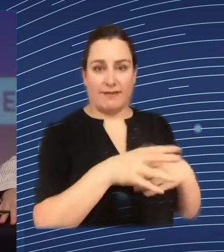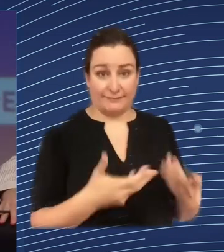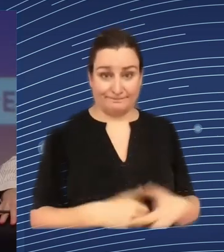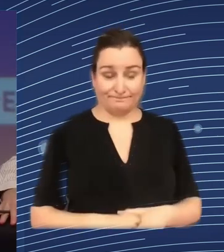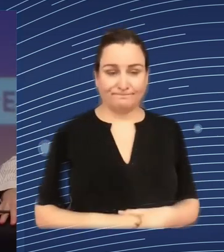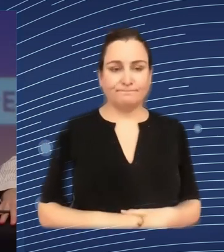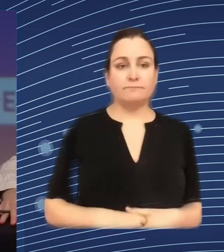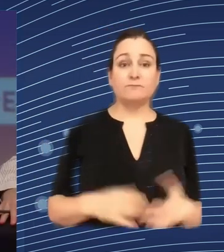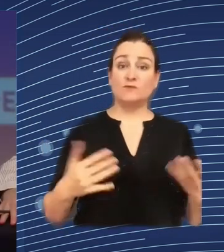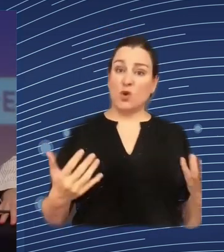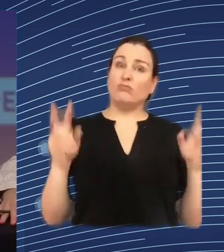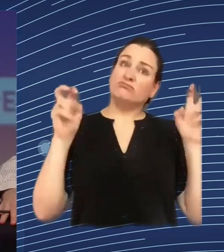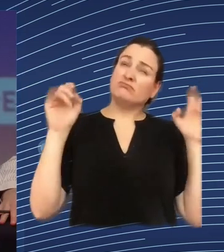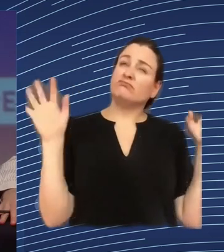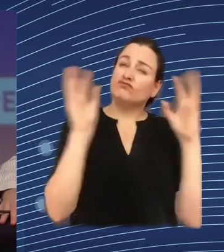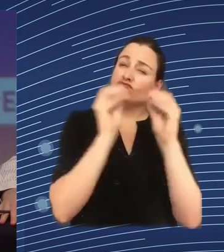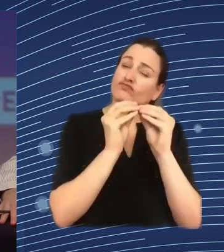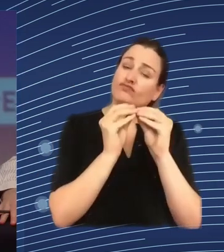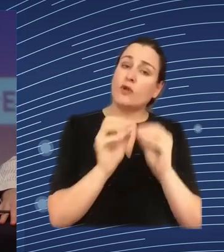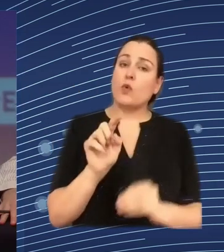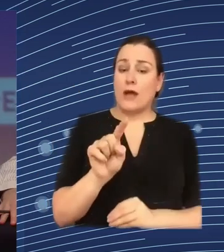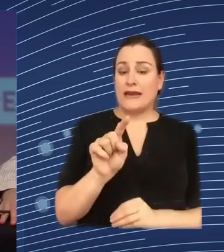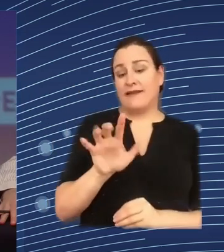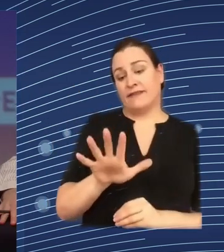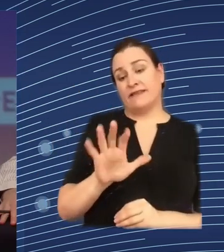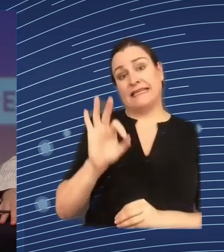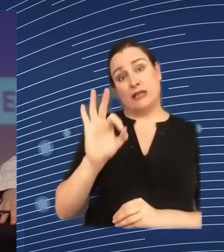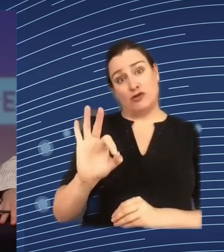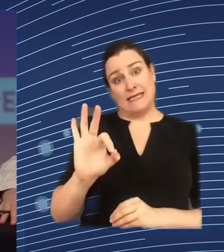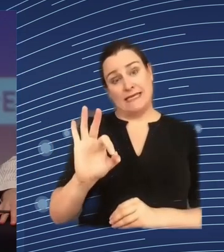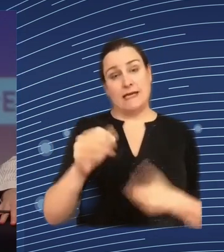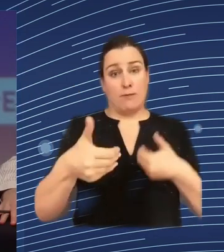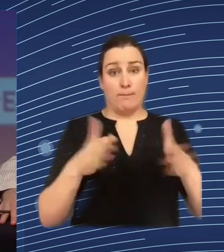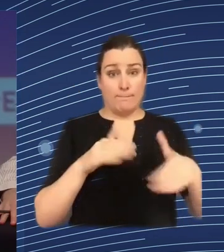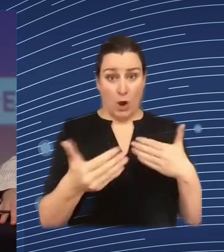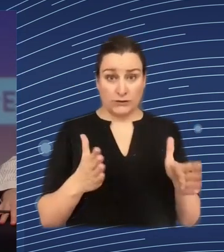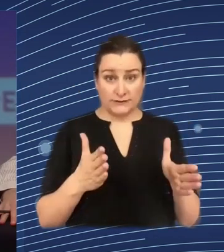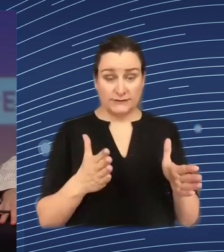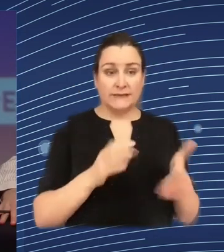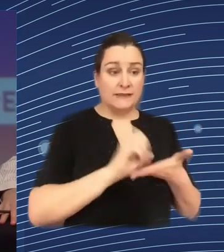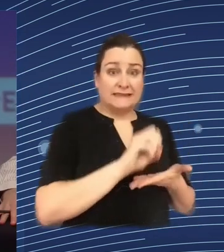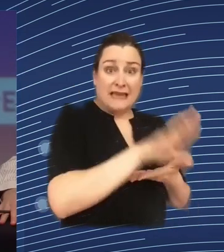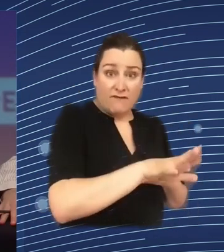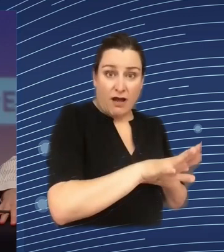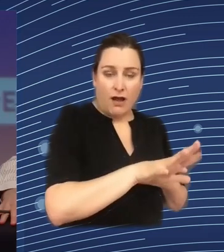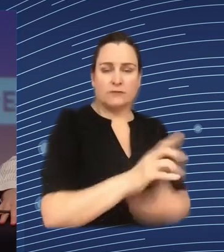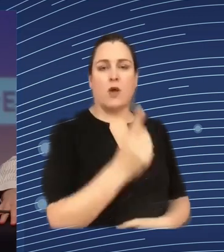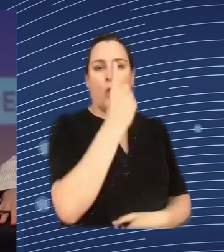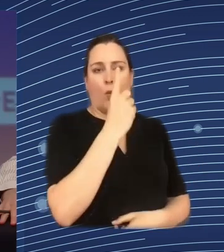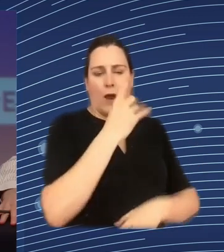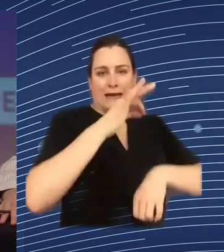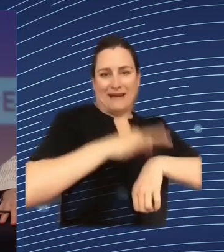sending 153 parcels per minute on average Amazon has around four